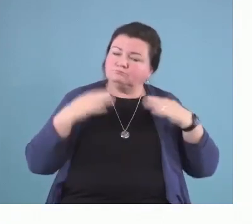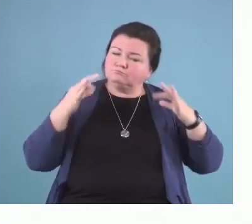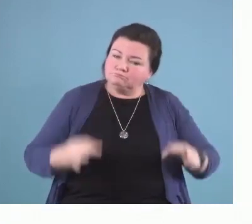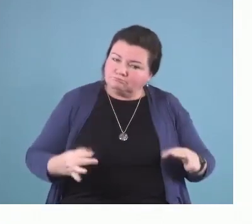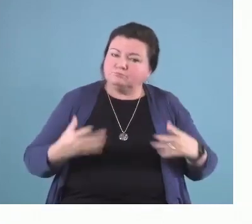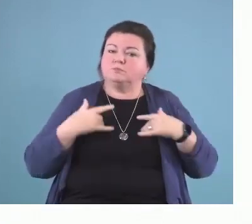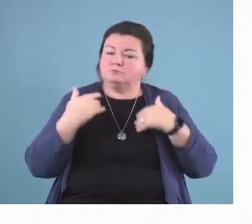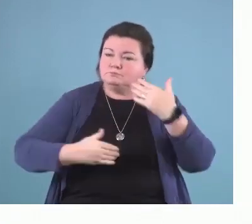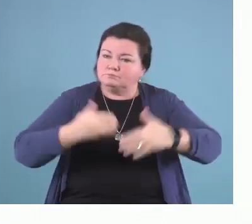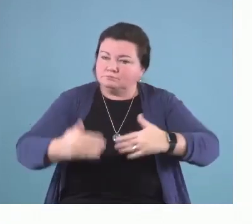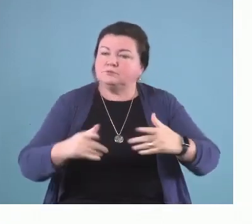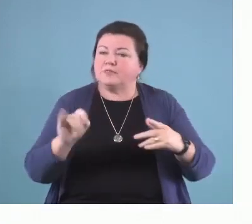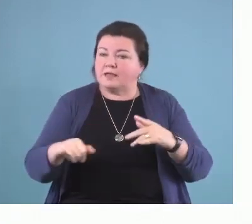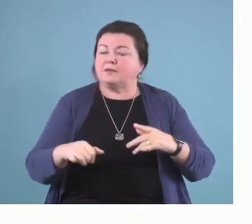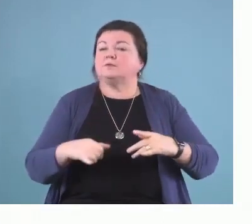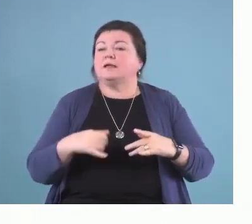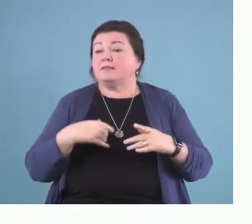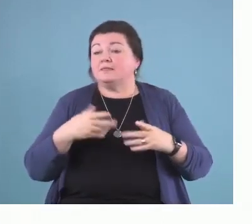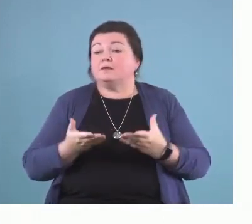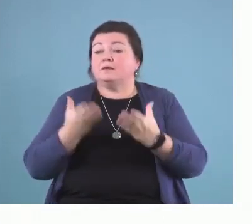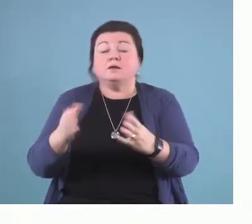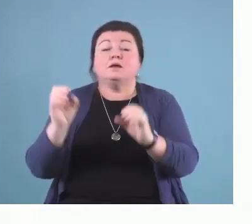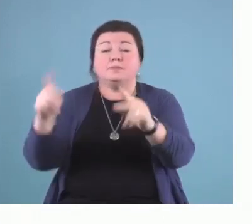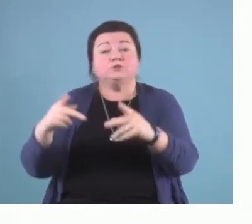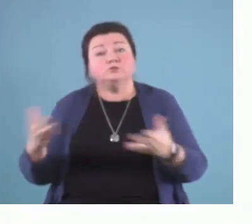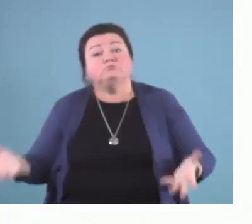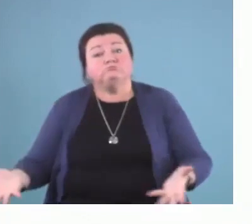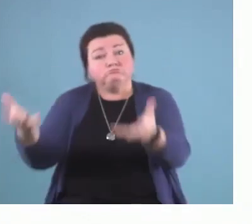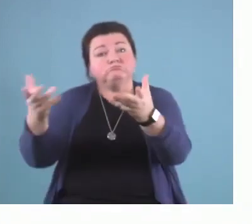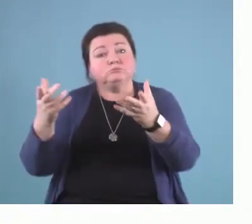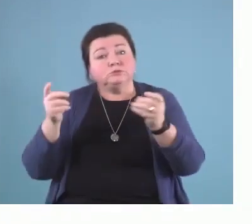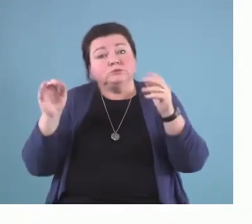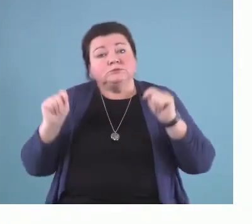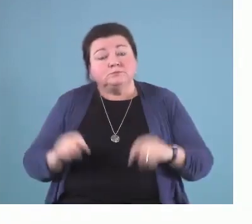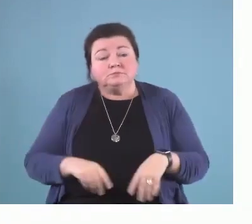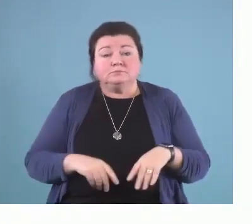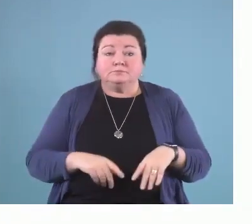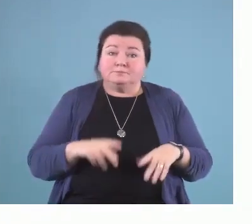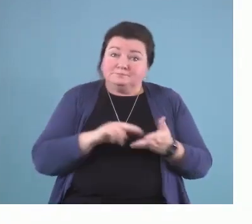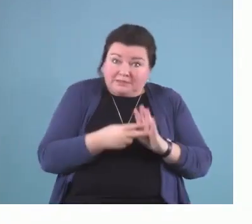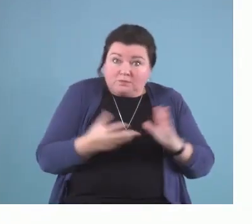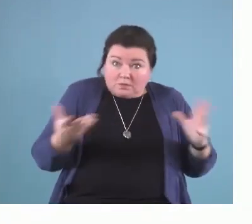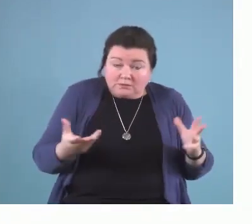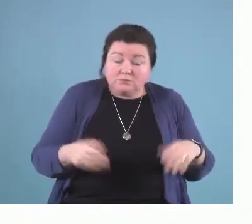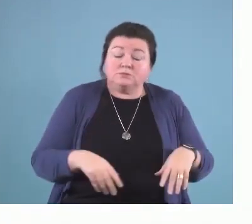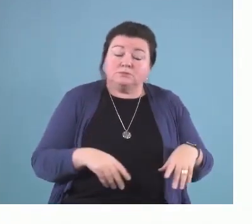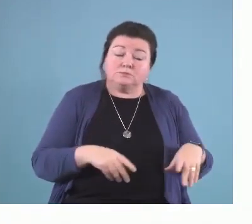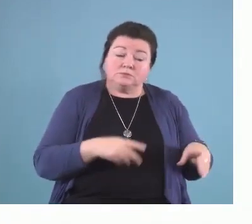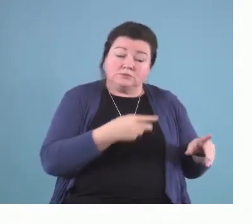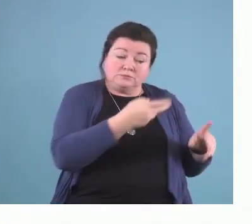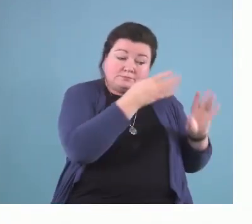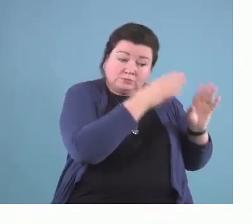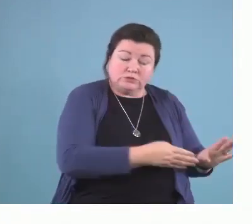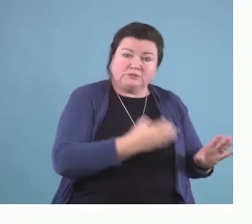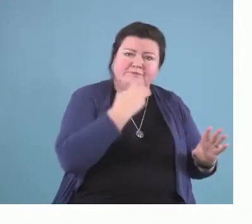on these wishes. In other words, are people able to do the things that they would value doing and do